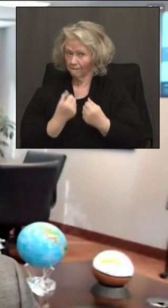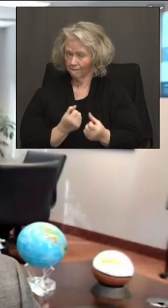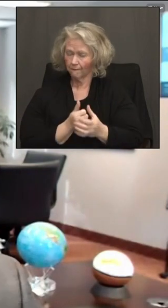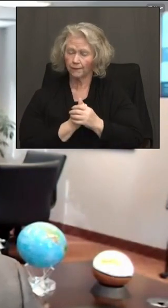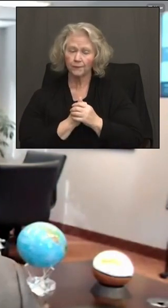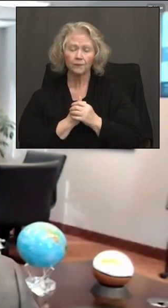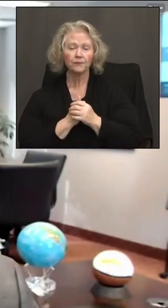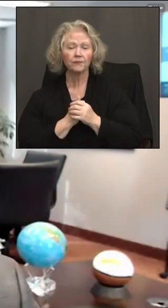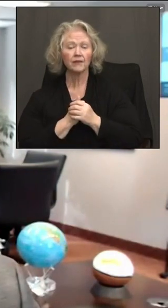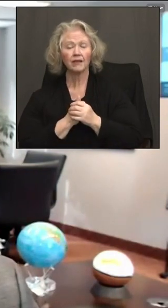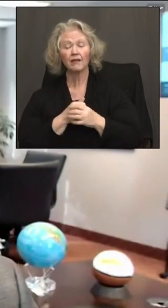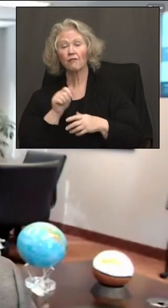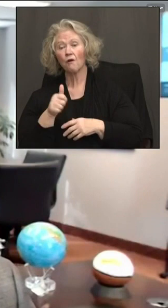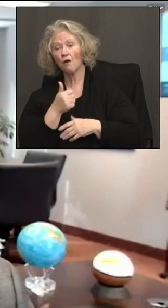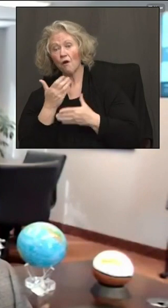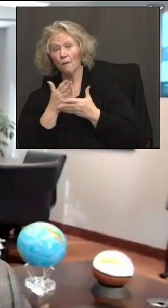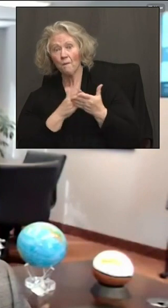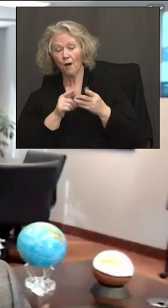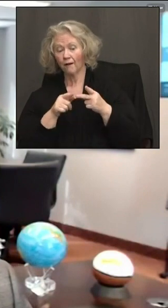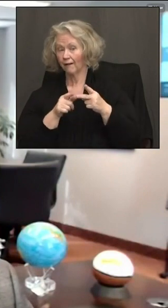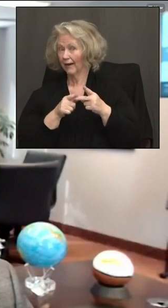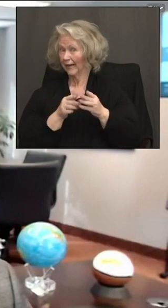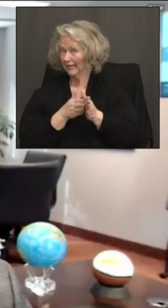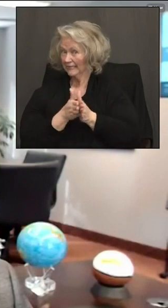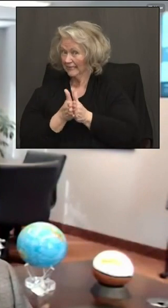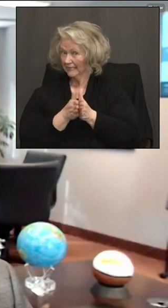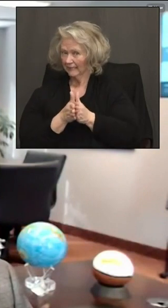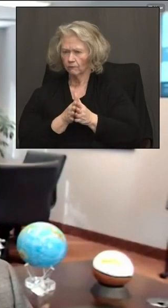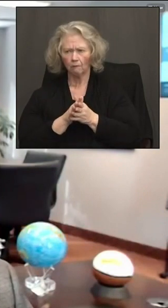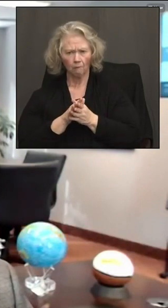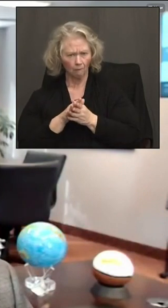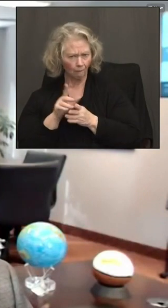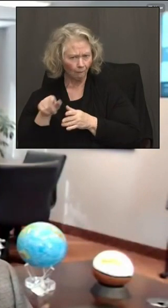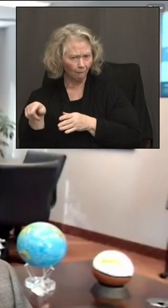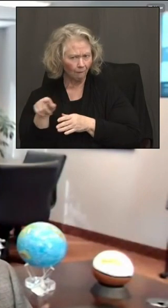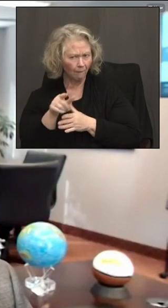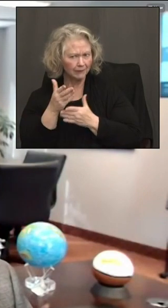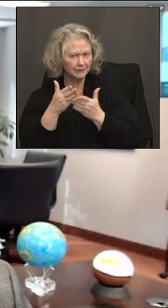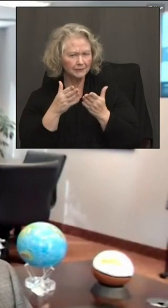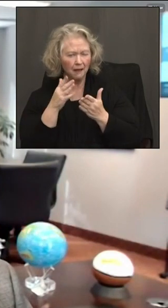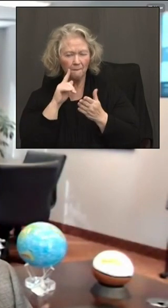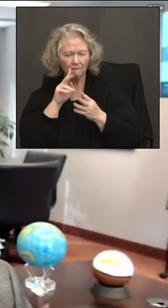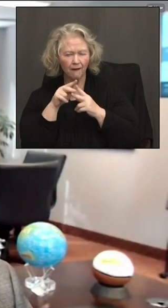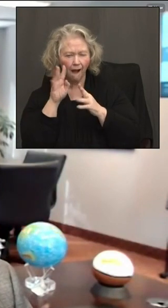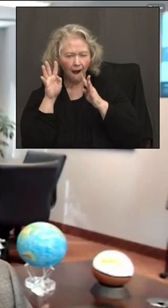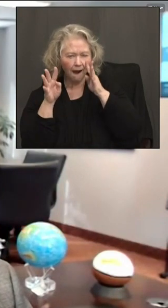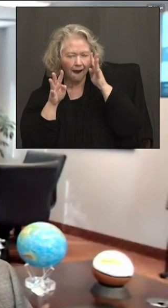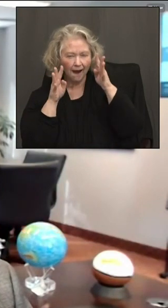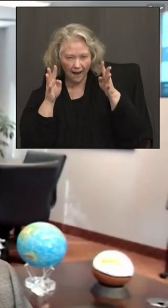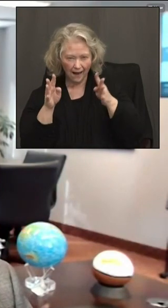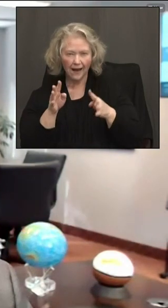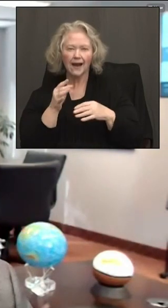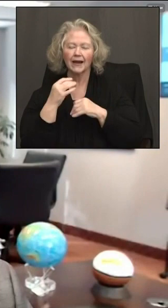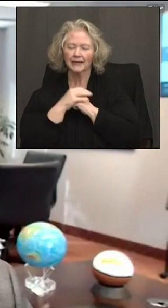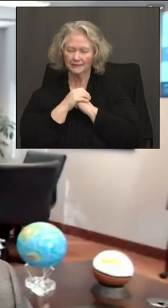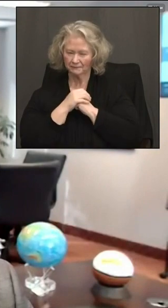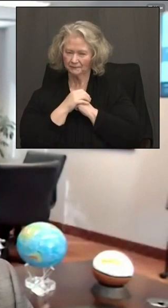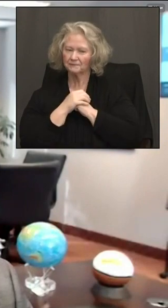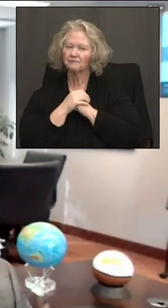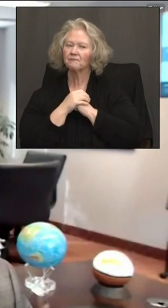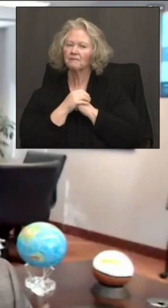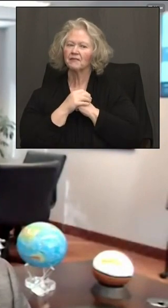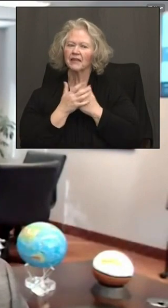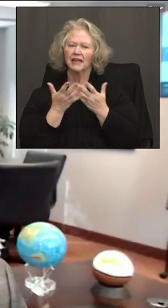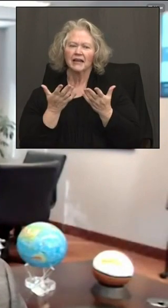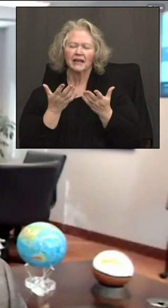on the other side, the incentivizing, there's been some great creative ideas out there that we're hearing from the Connecticut business community. There's